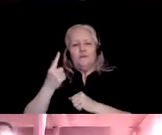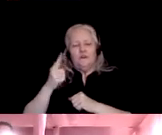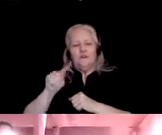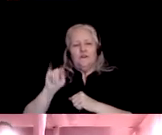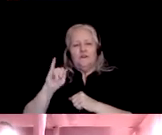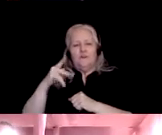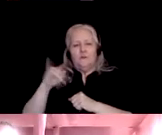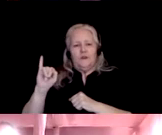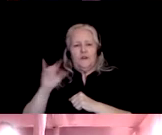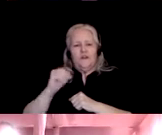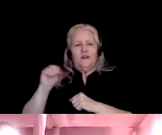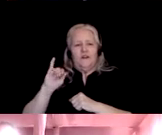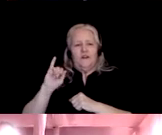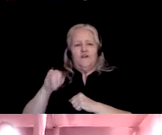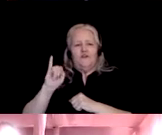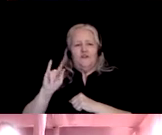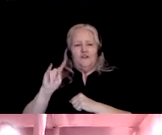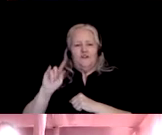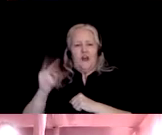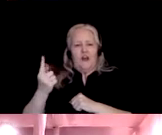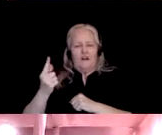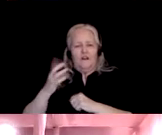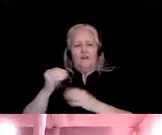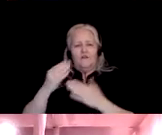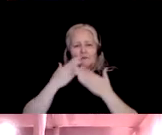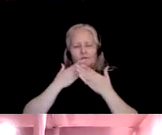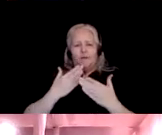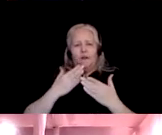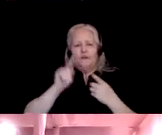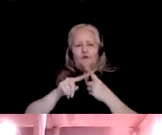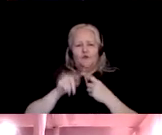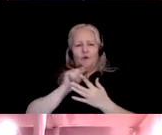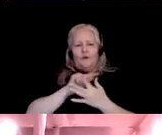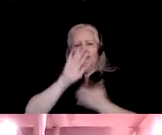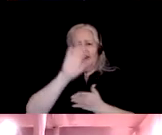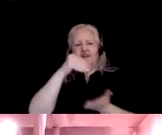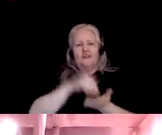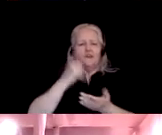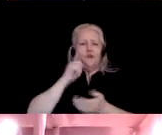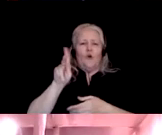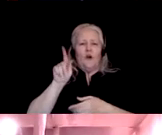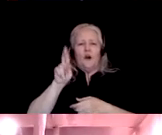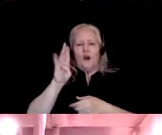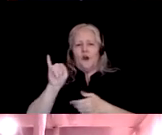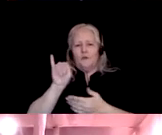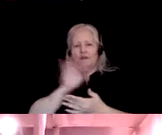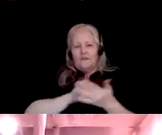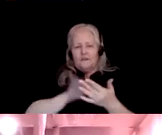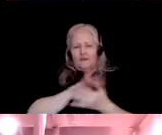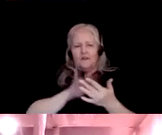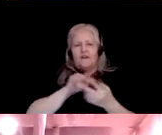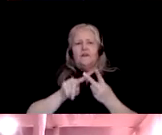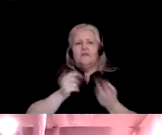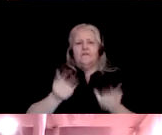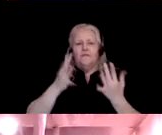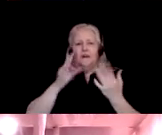Tintang. I also thank Kirby Laman Amai, Center for Kirby Studies, Firebird, Mr.